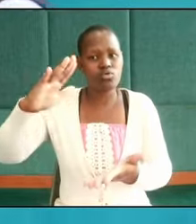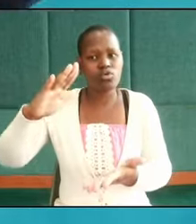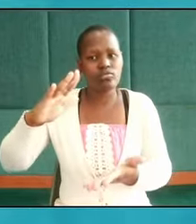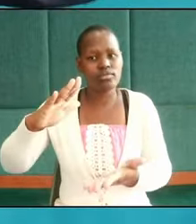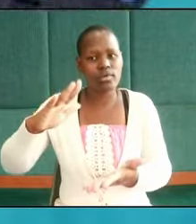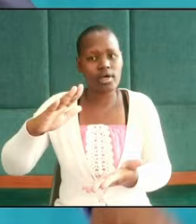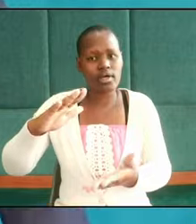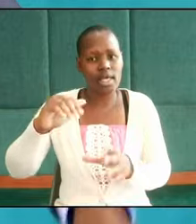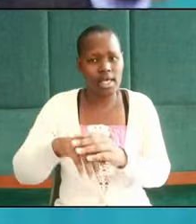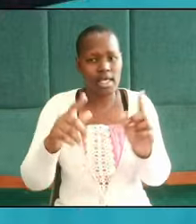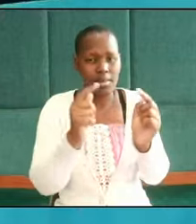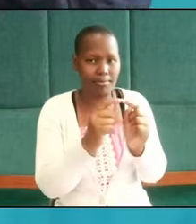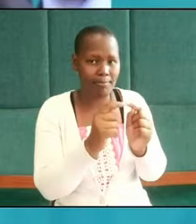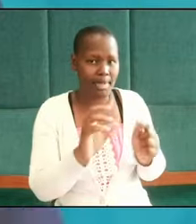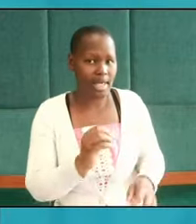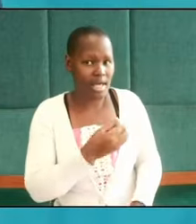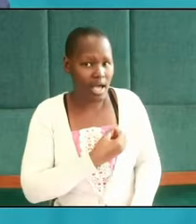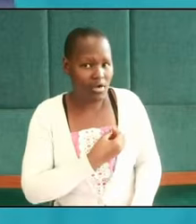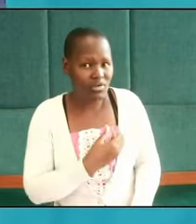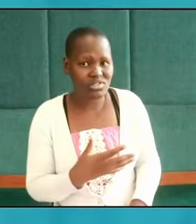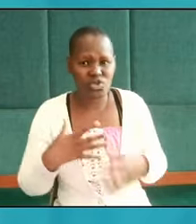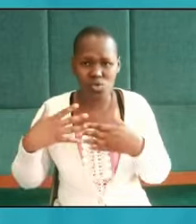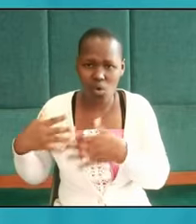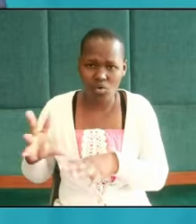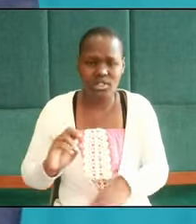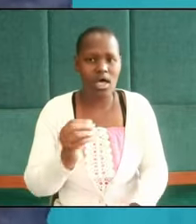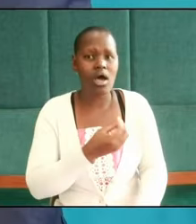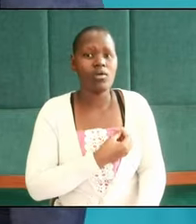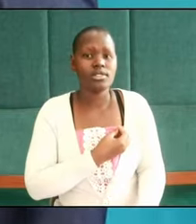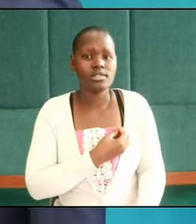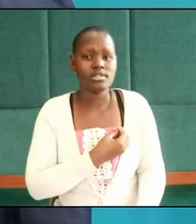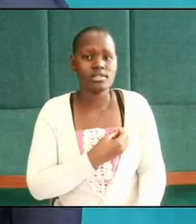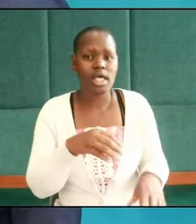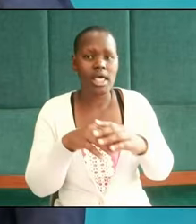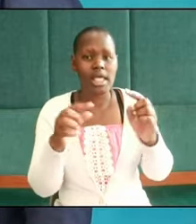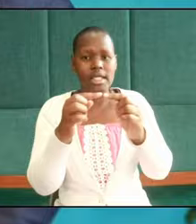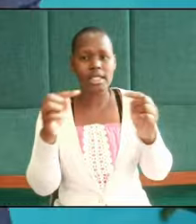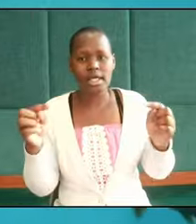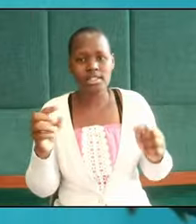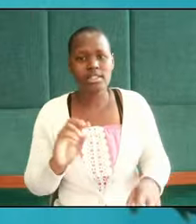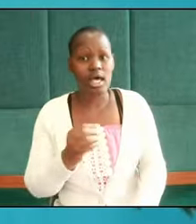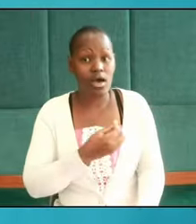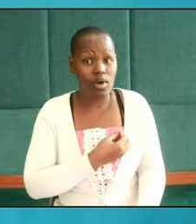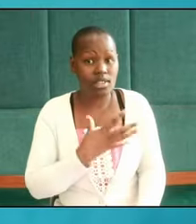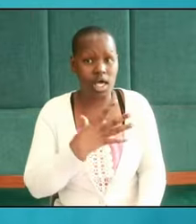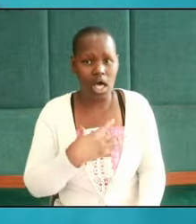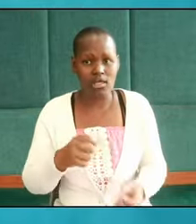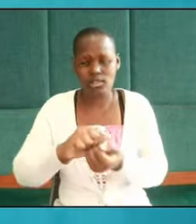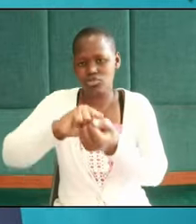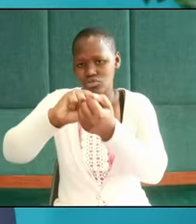even in our pain in our laws in our crisis and in this